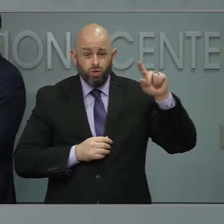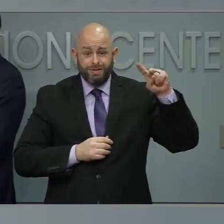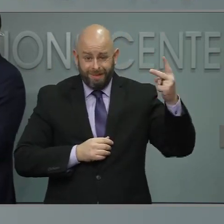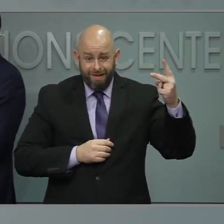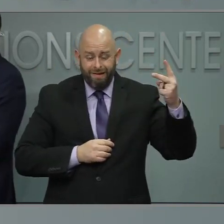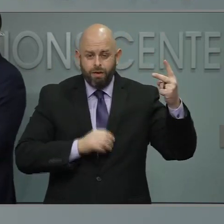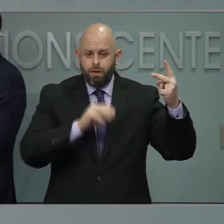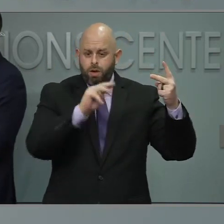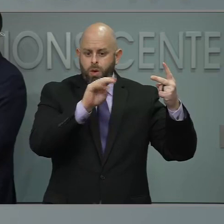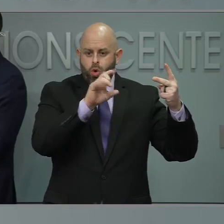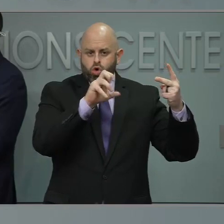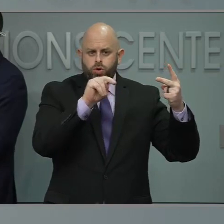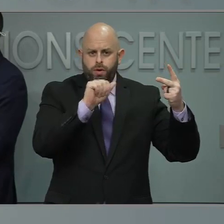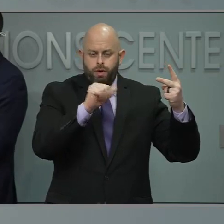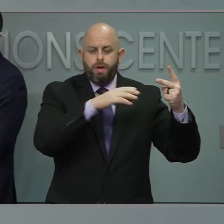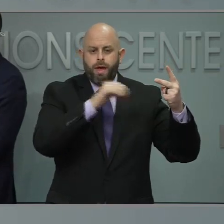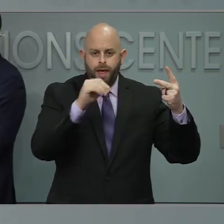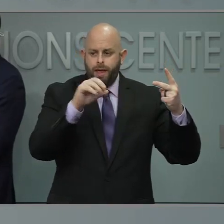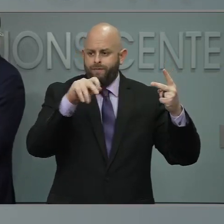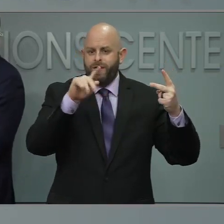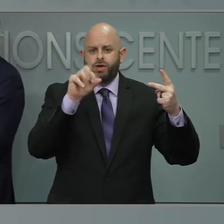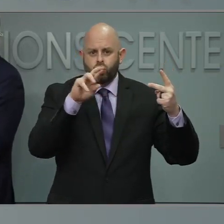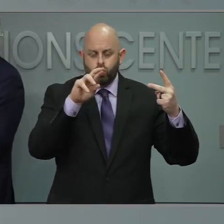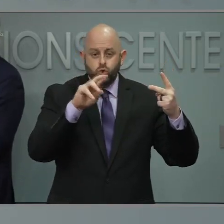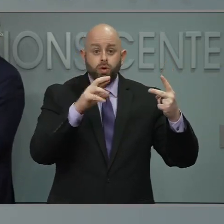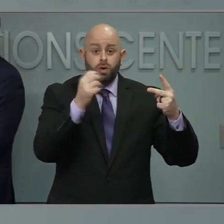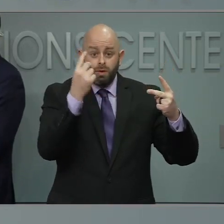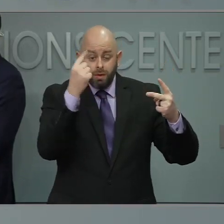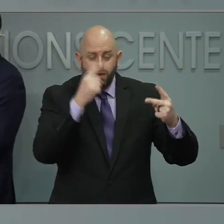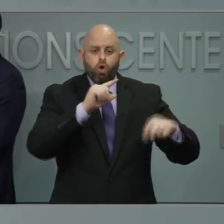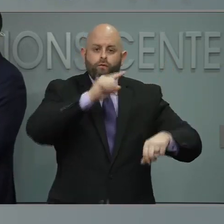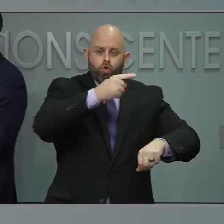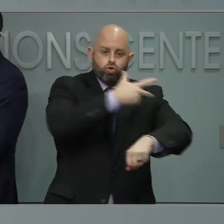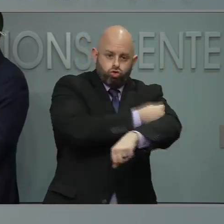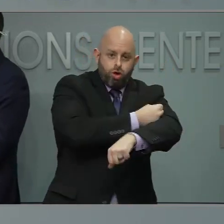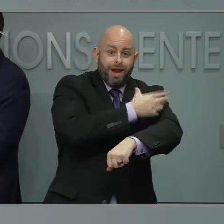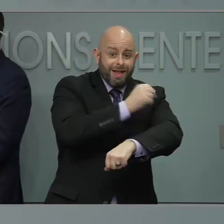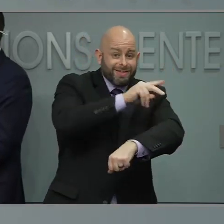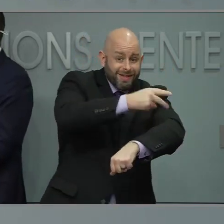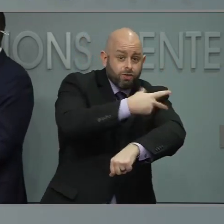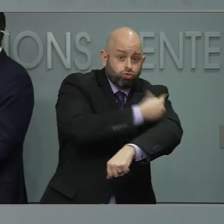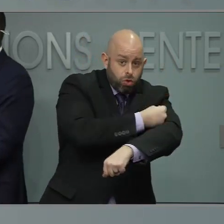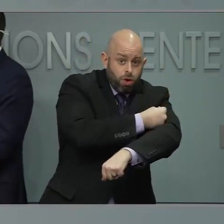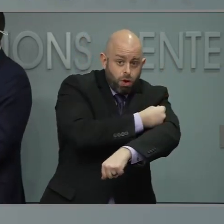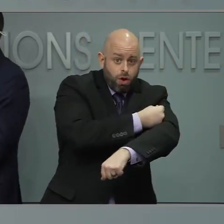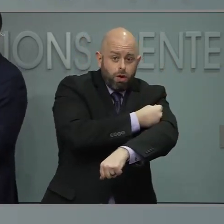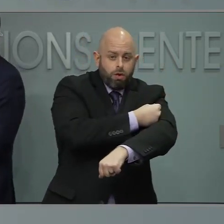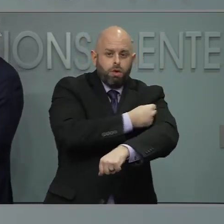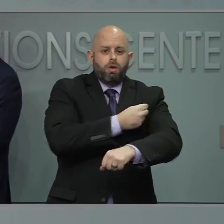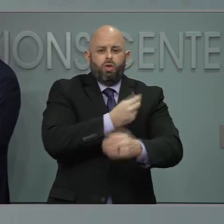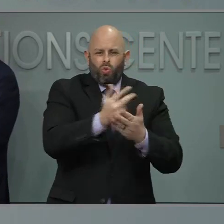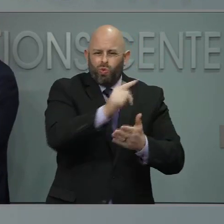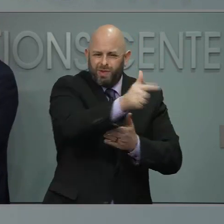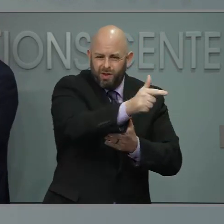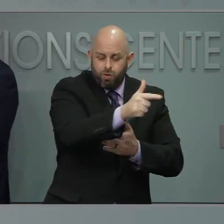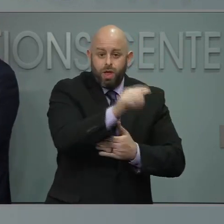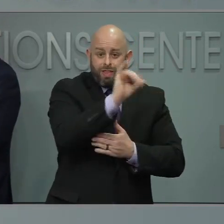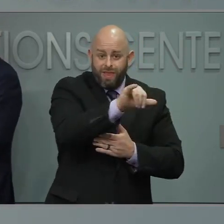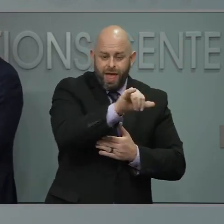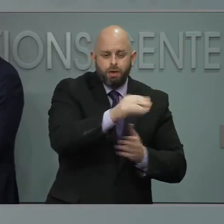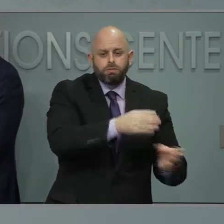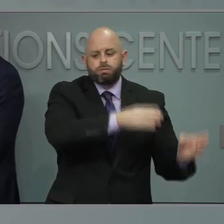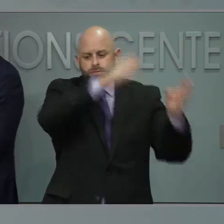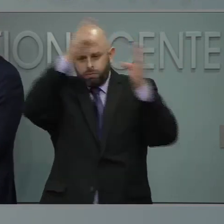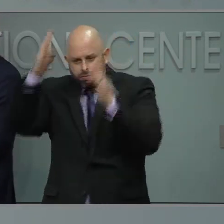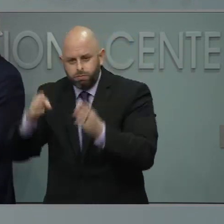Johnson version versus the multi dose Pfizer and Moderna version? That's a great question. And we know that the ease of